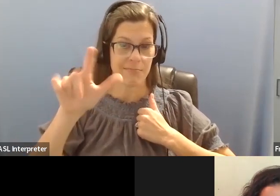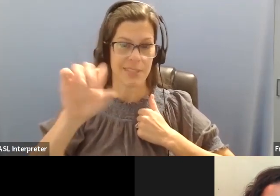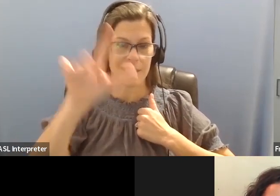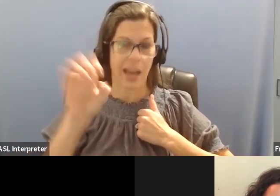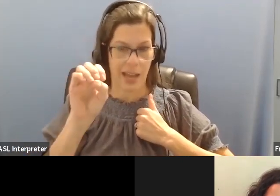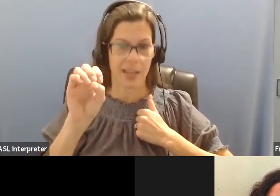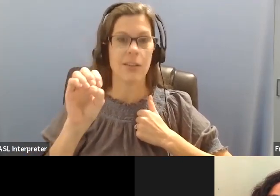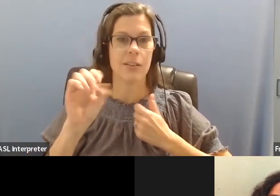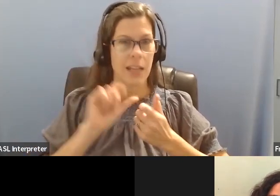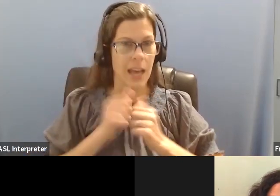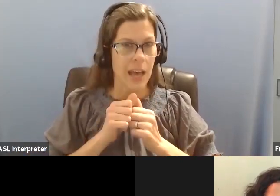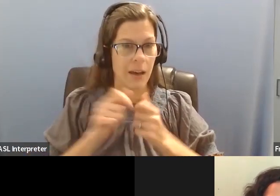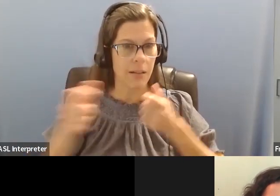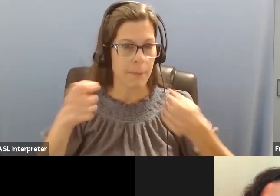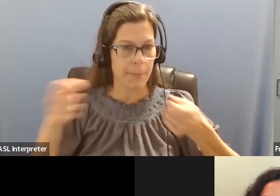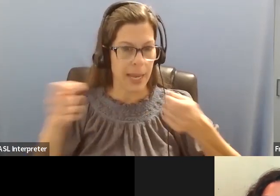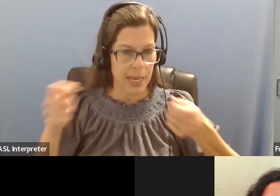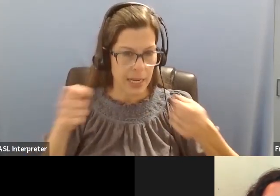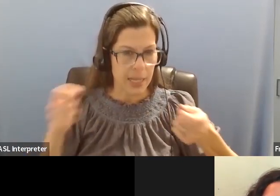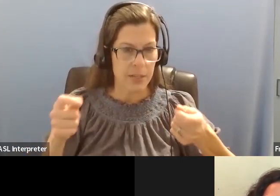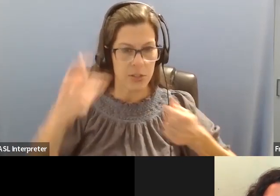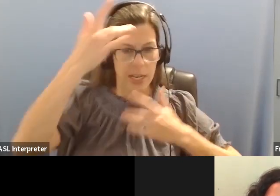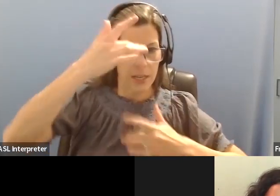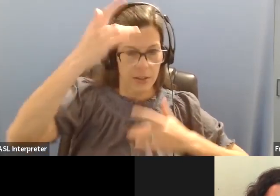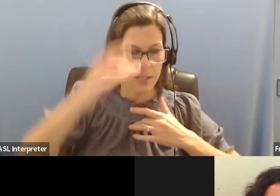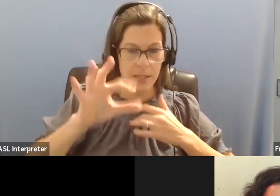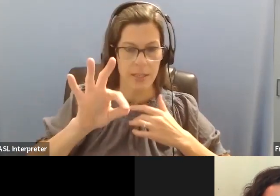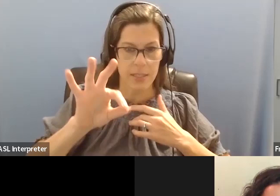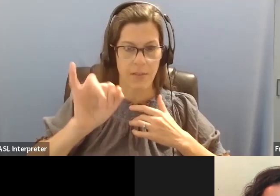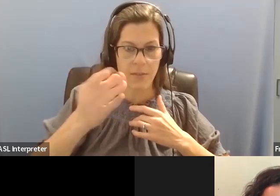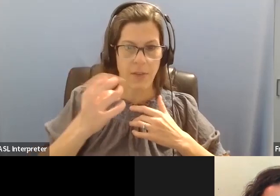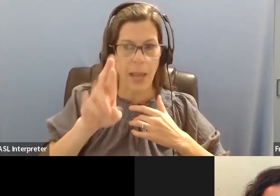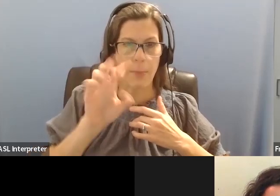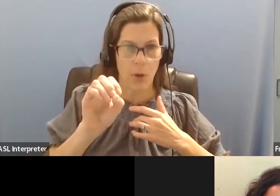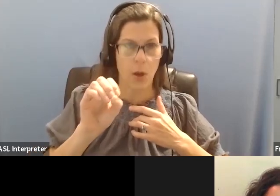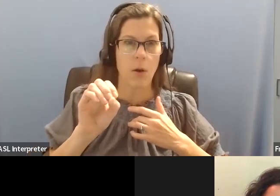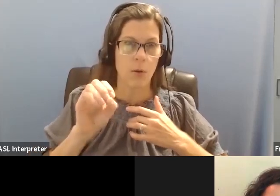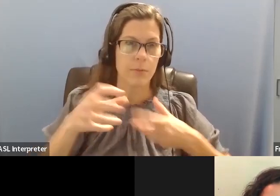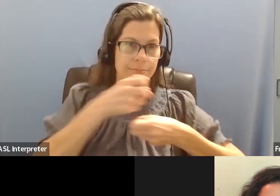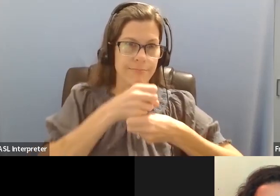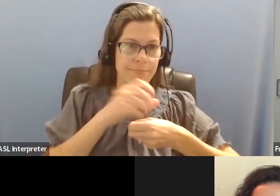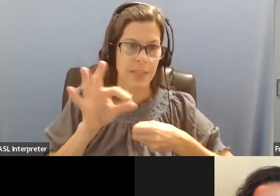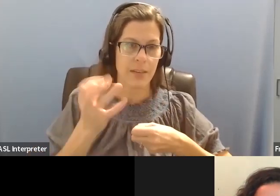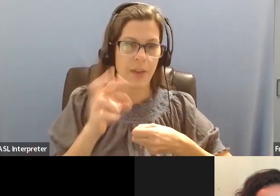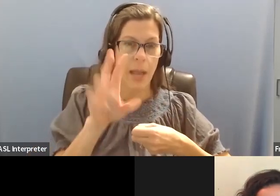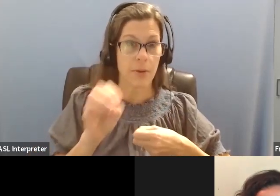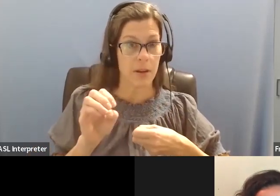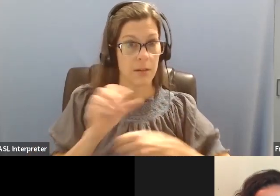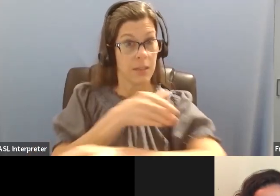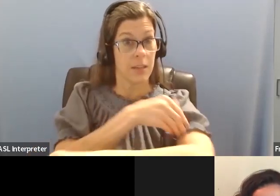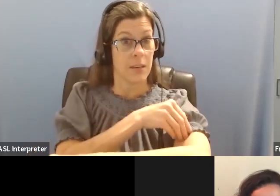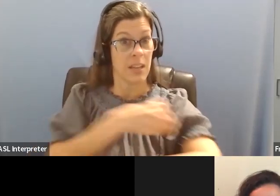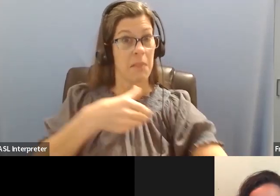the diagnosis and that empowered me, you know, to search more for answers. And I had worked